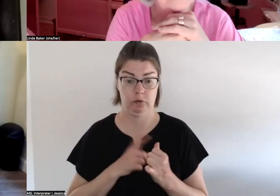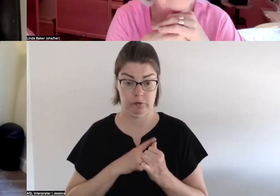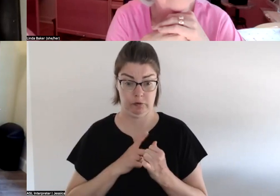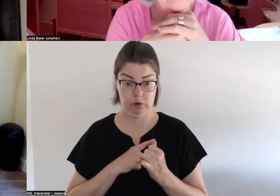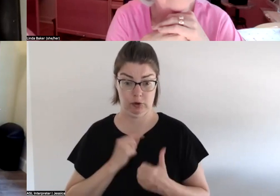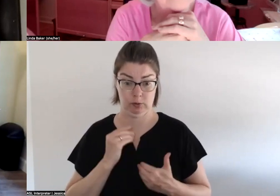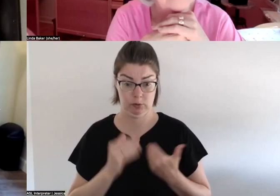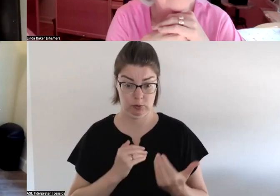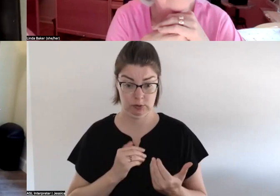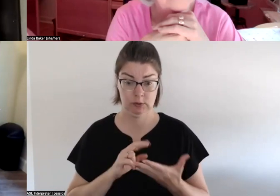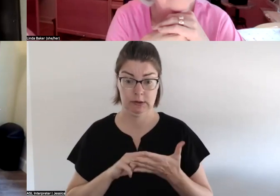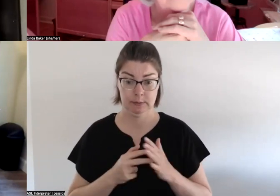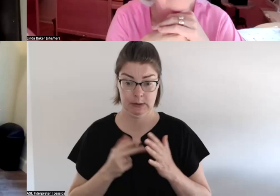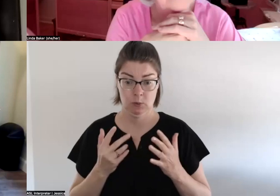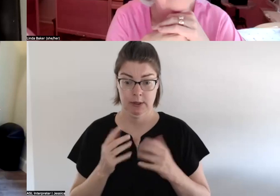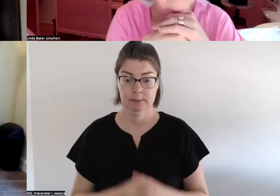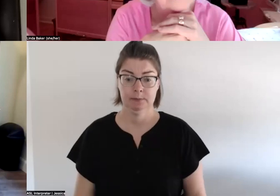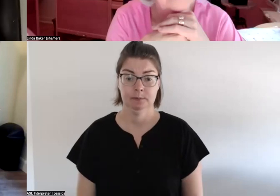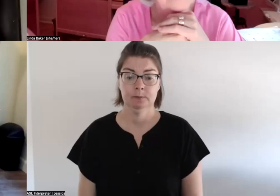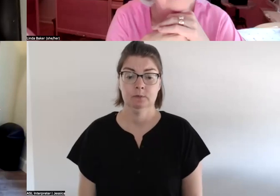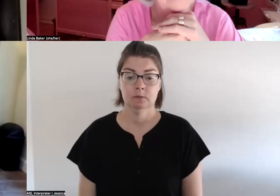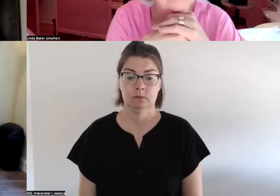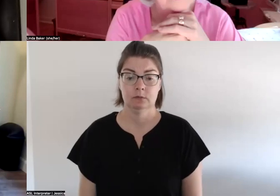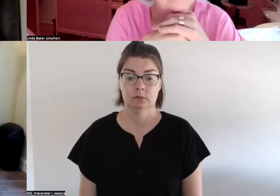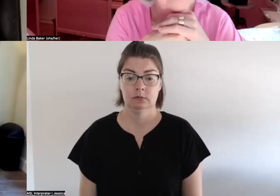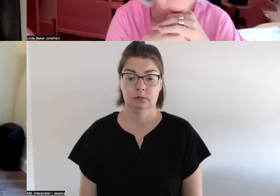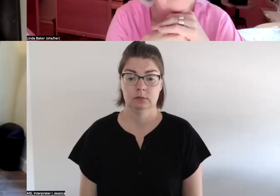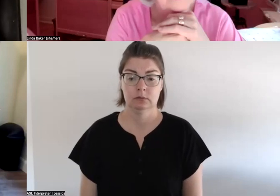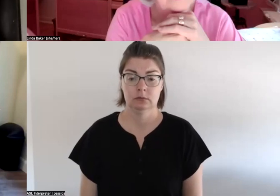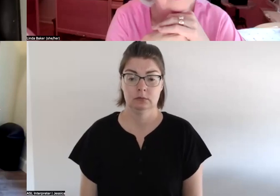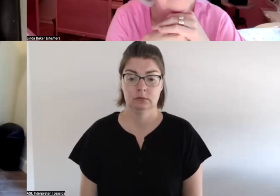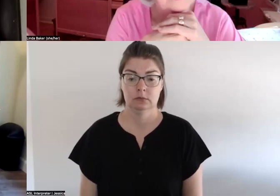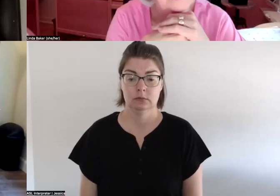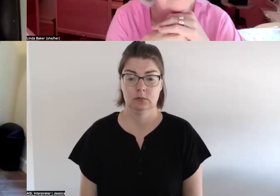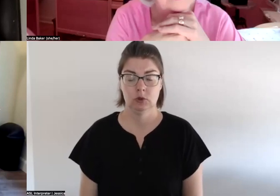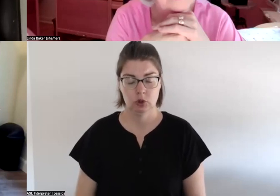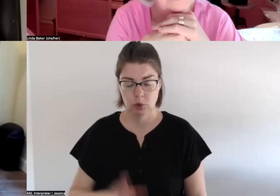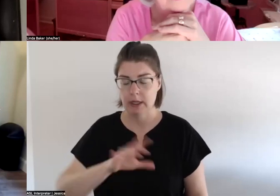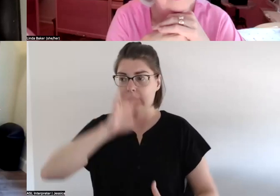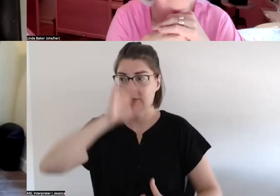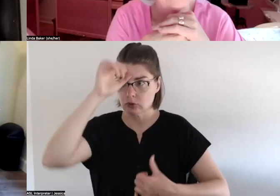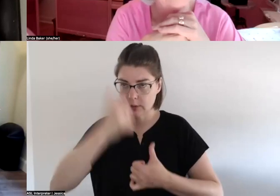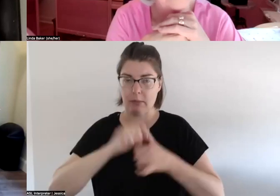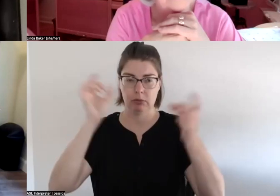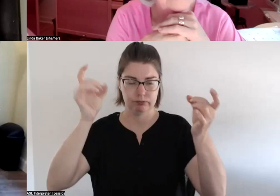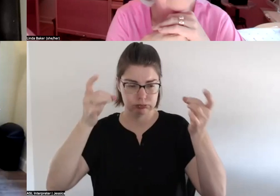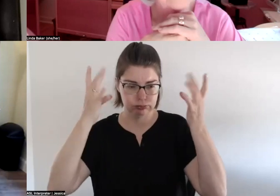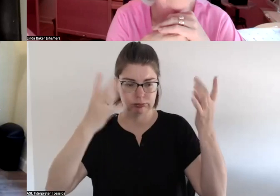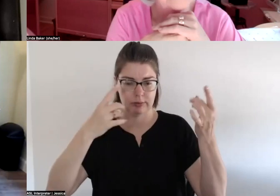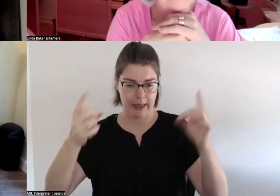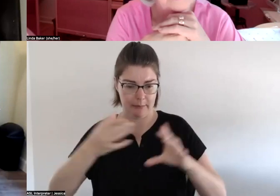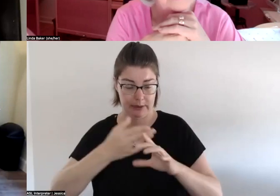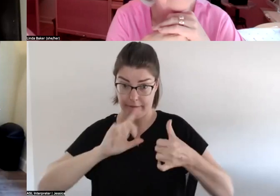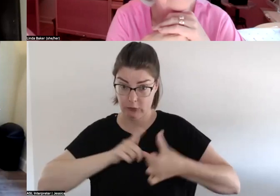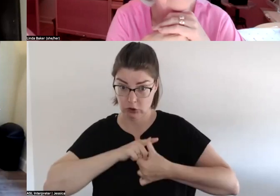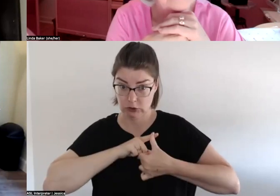able to recall the atrocities and then